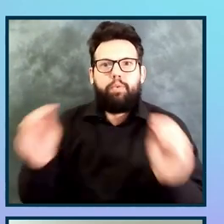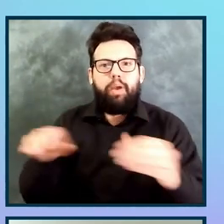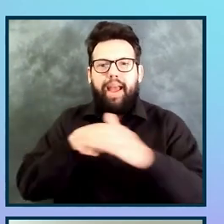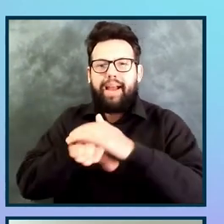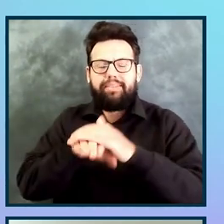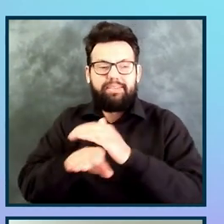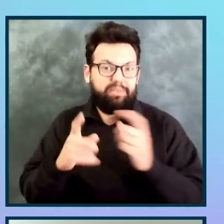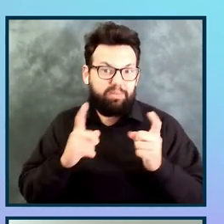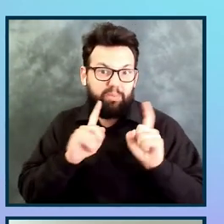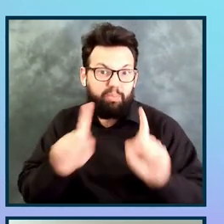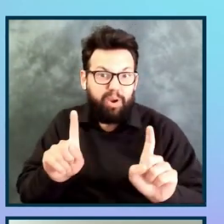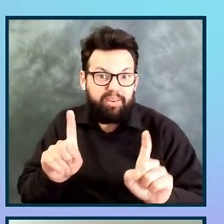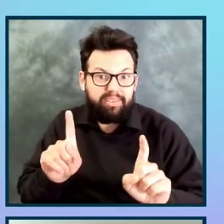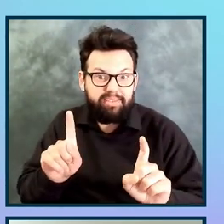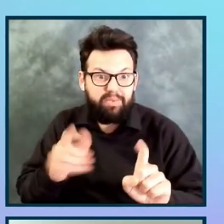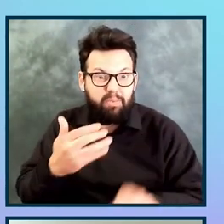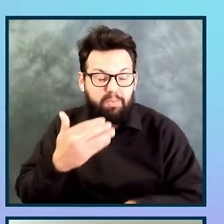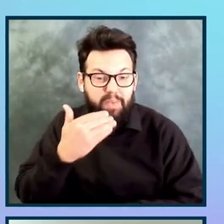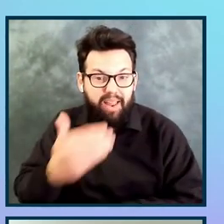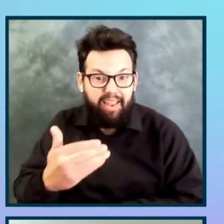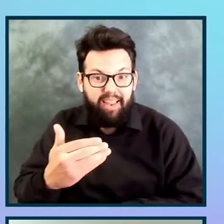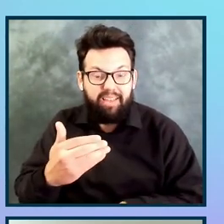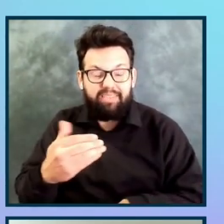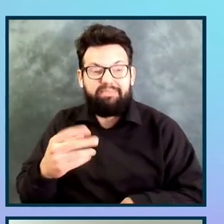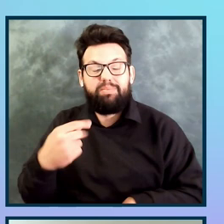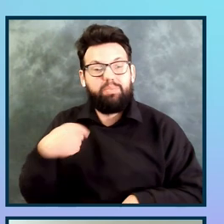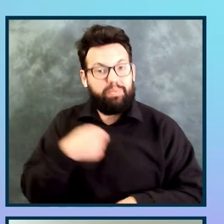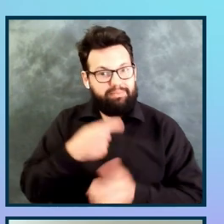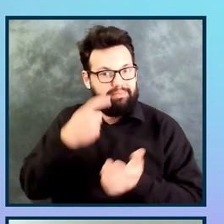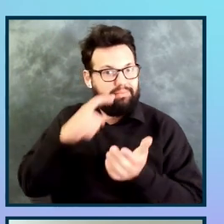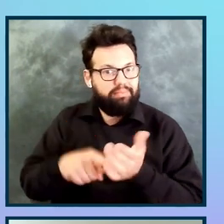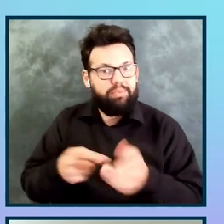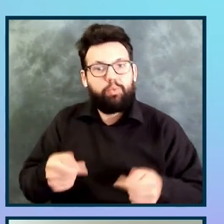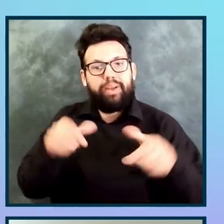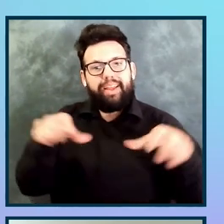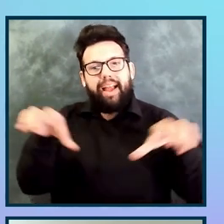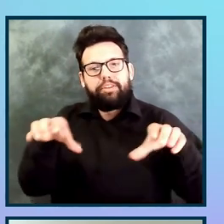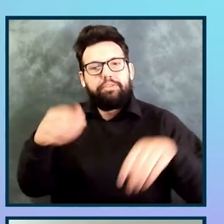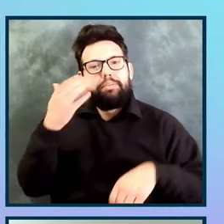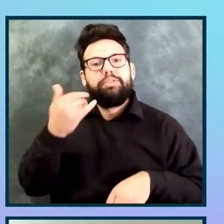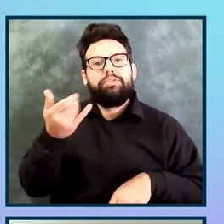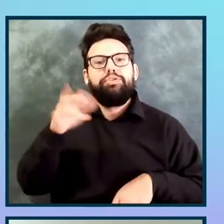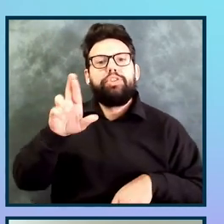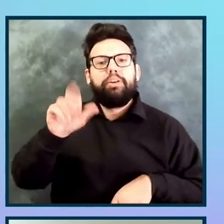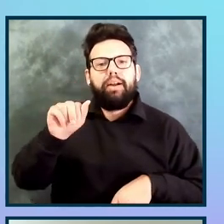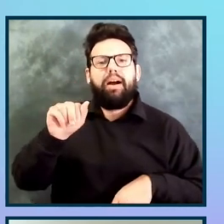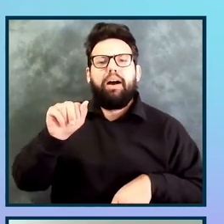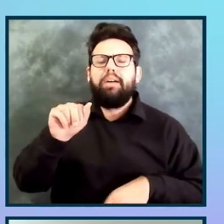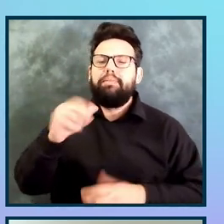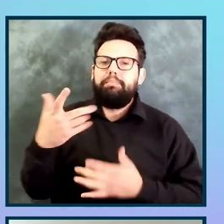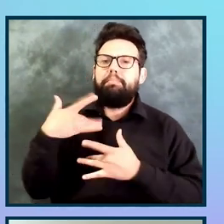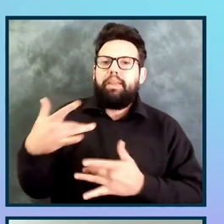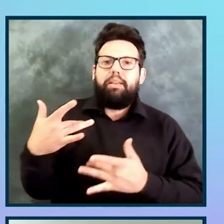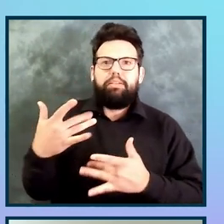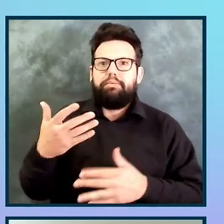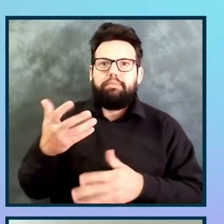a lot of action get taken just because of the responsibility that's associated with JIRA assignments. And then it really worked well as we transitioned